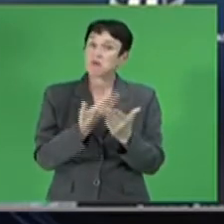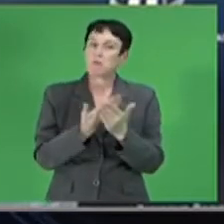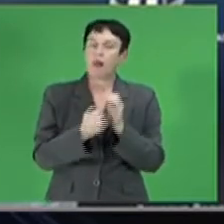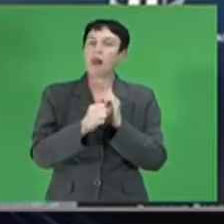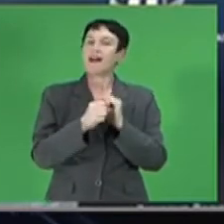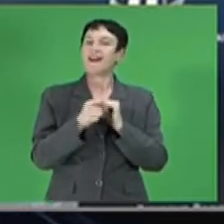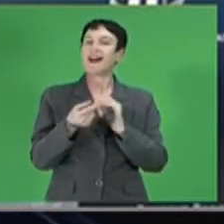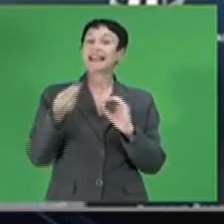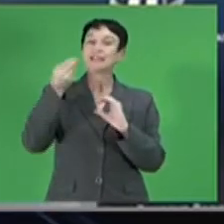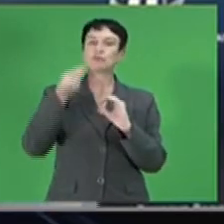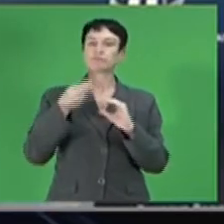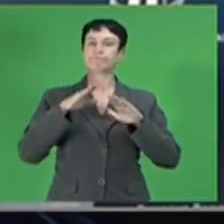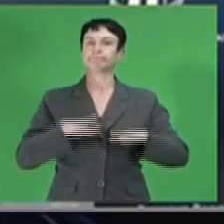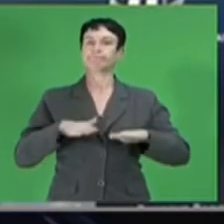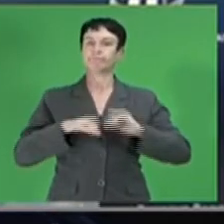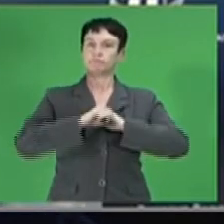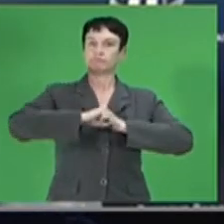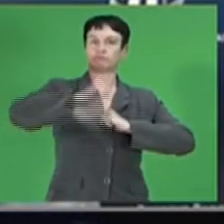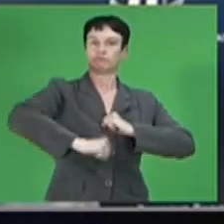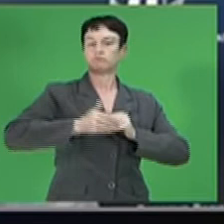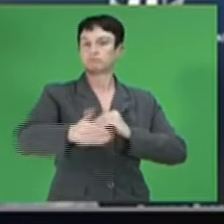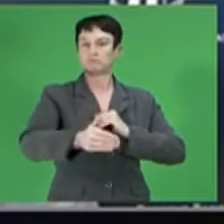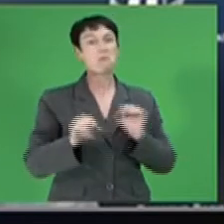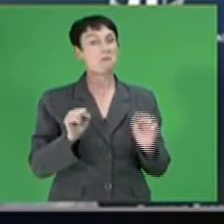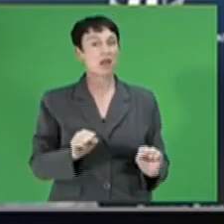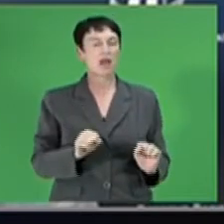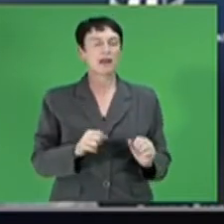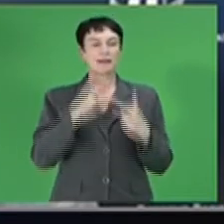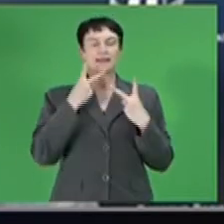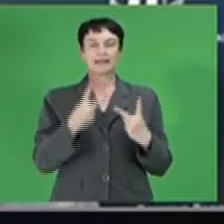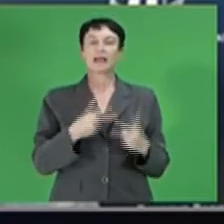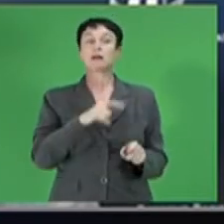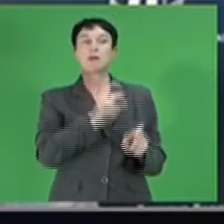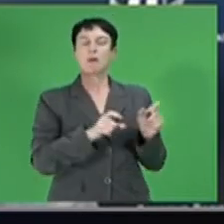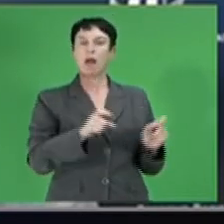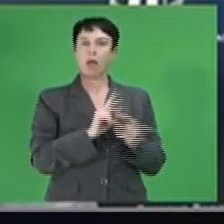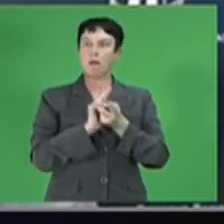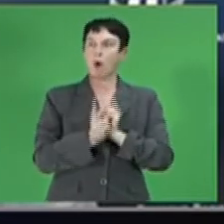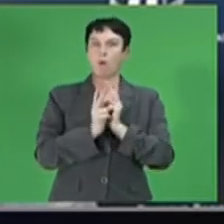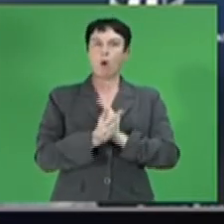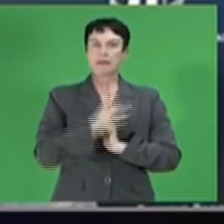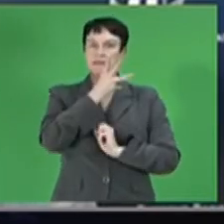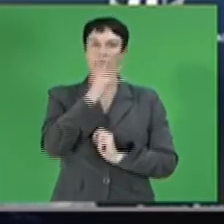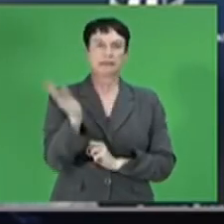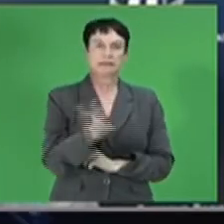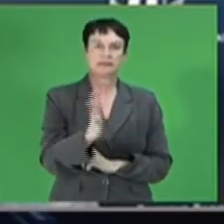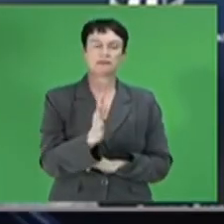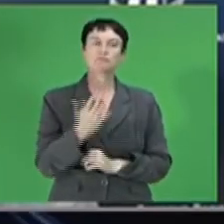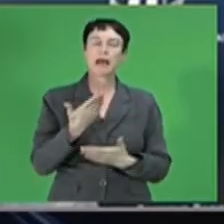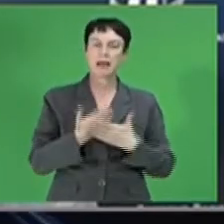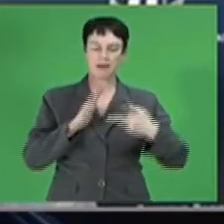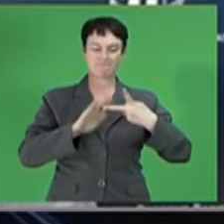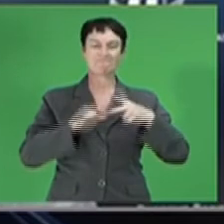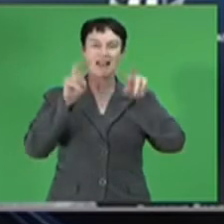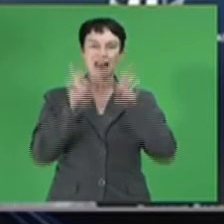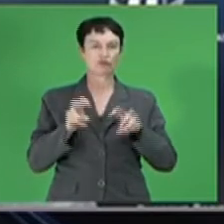and can be realized by achieving a stable public debt level, increasing the supply of energy, increasing